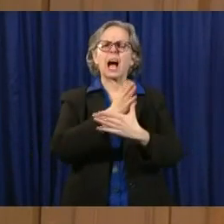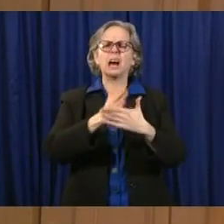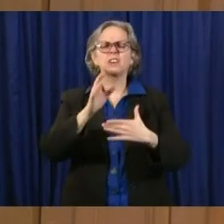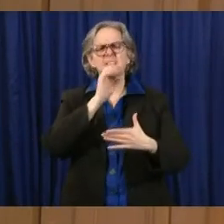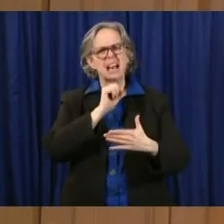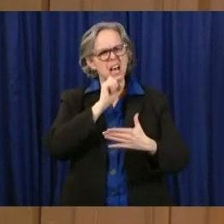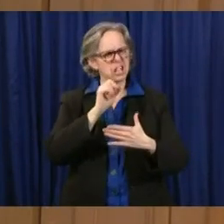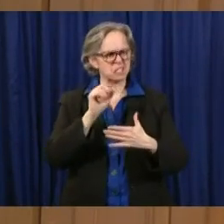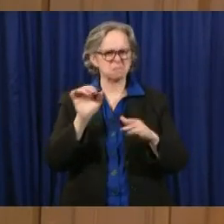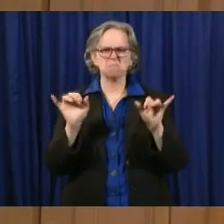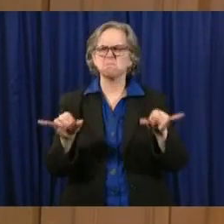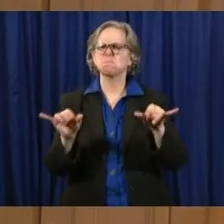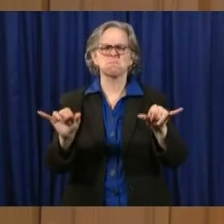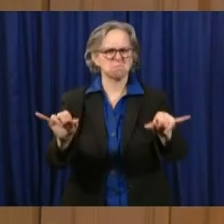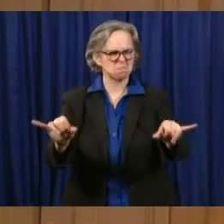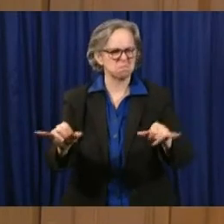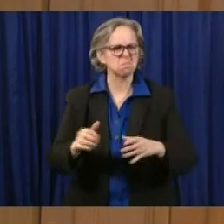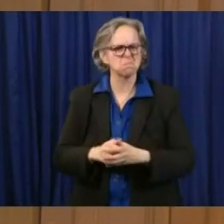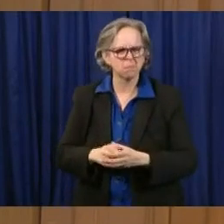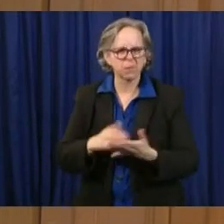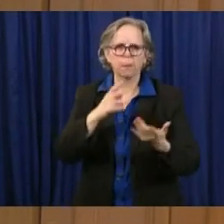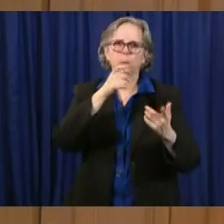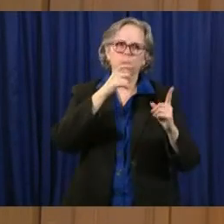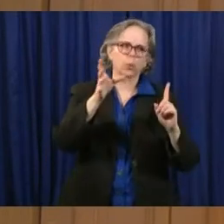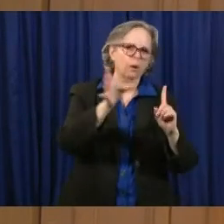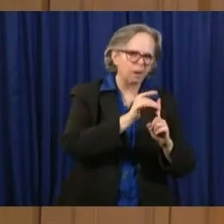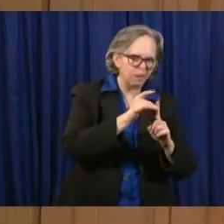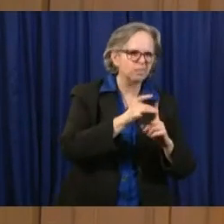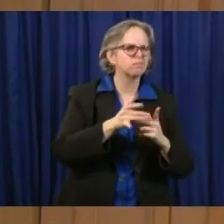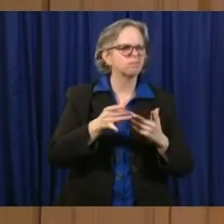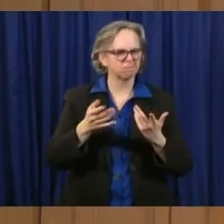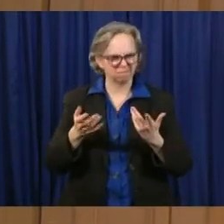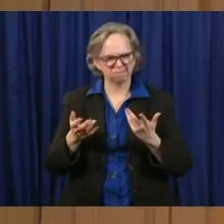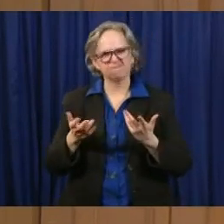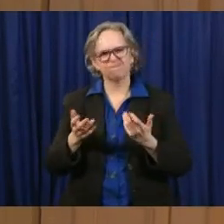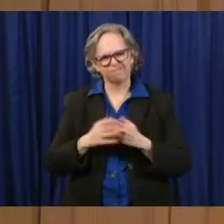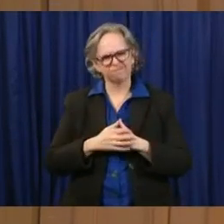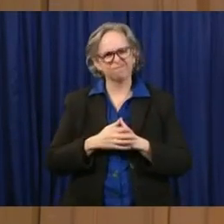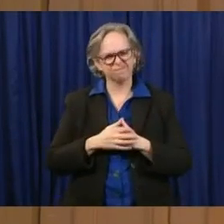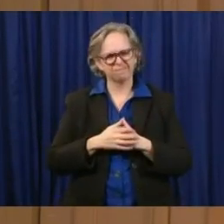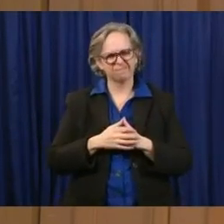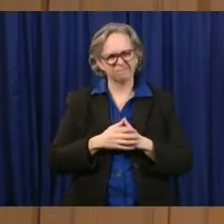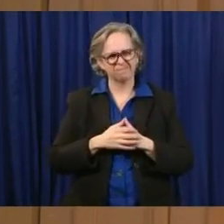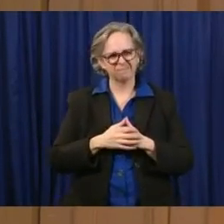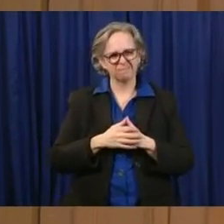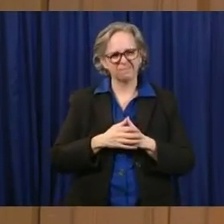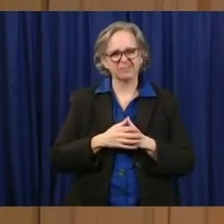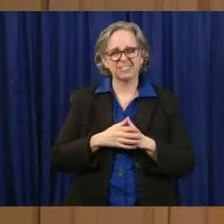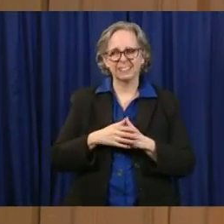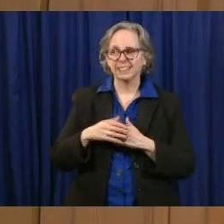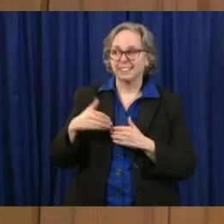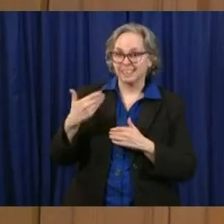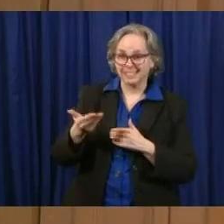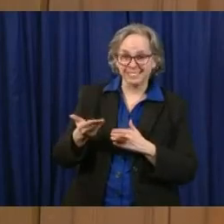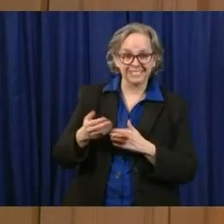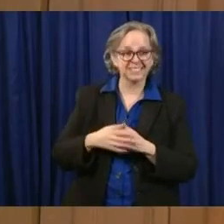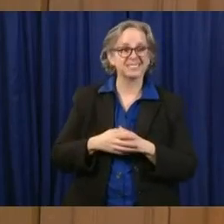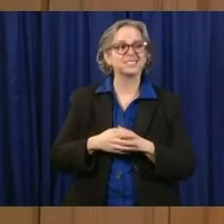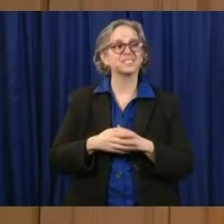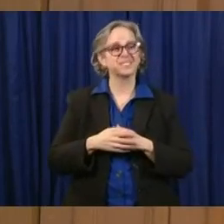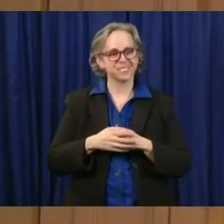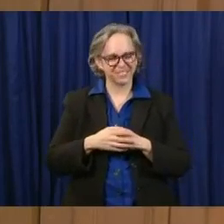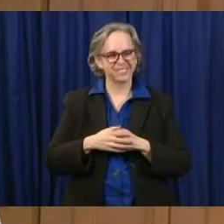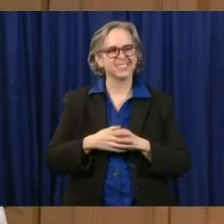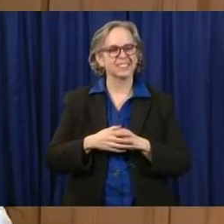distribution of who's getting sick. Obviously, we continue to see, next slide, our